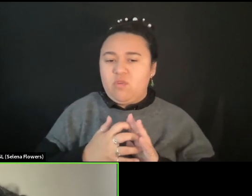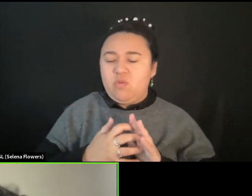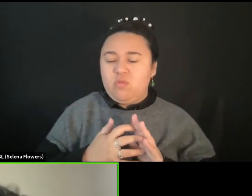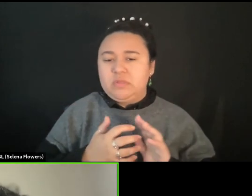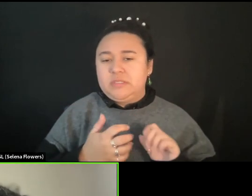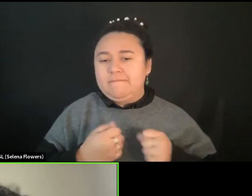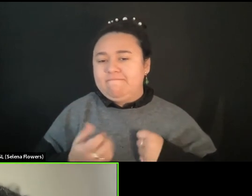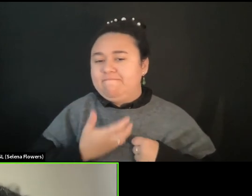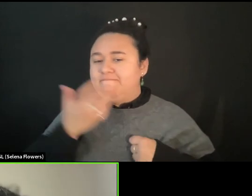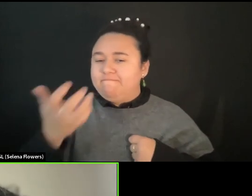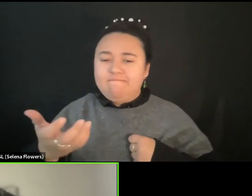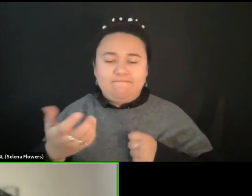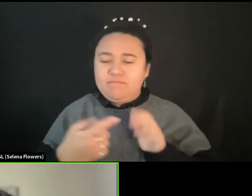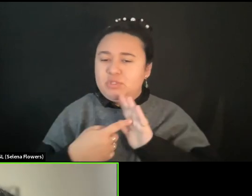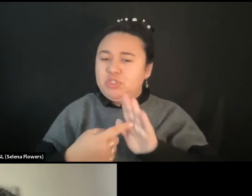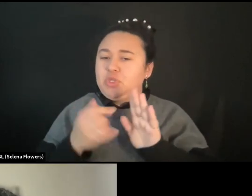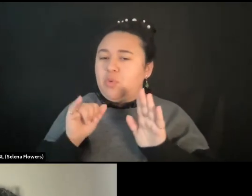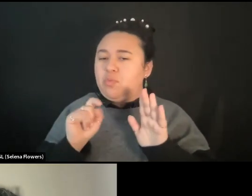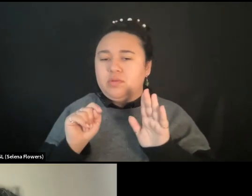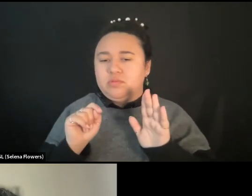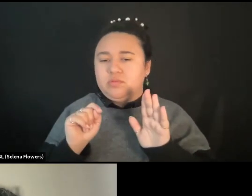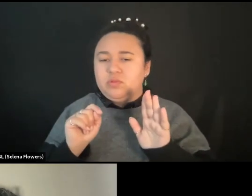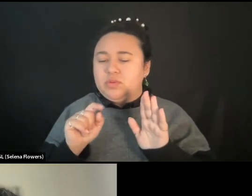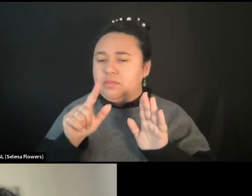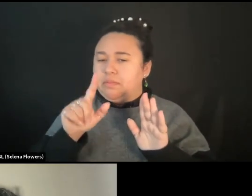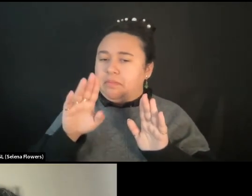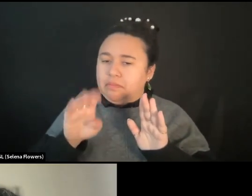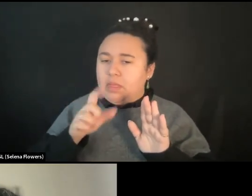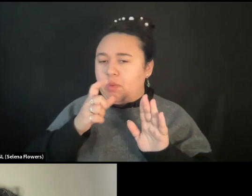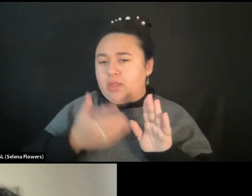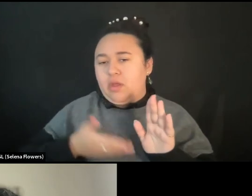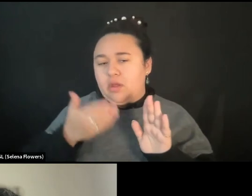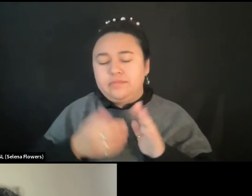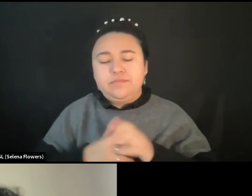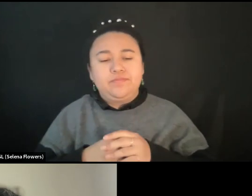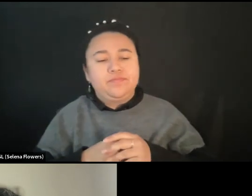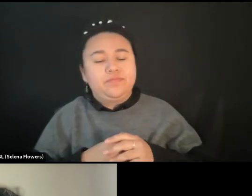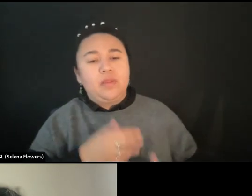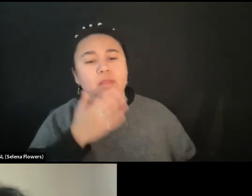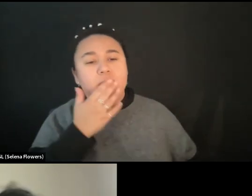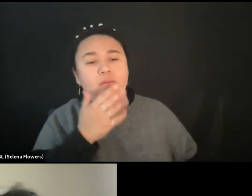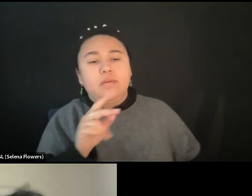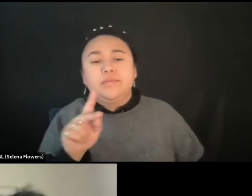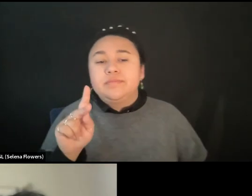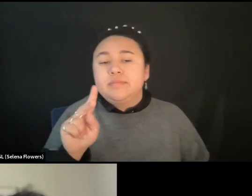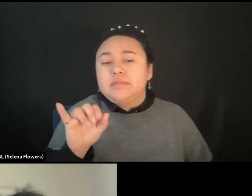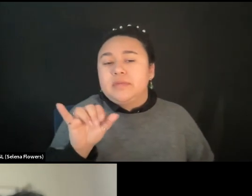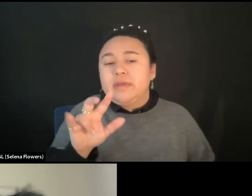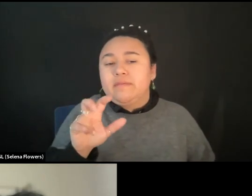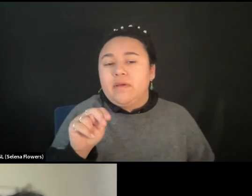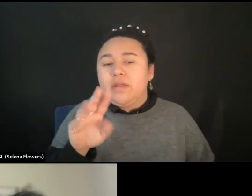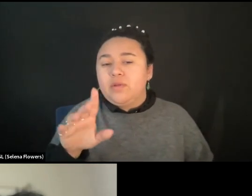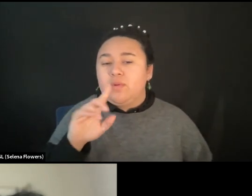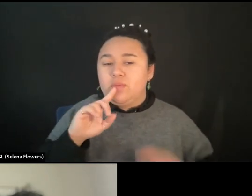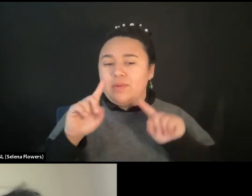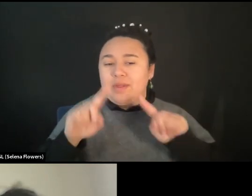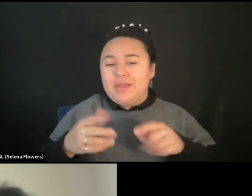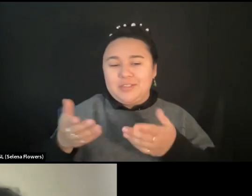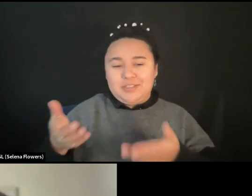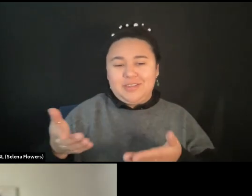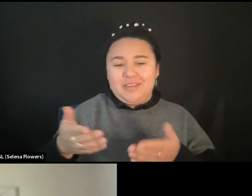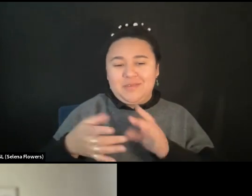they are. Thank you. And K1, I want your reaction to this. And also, I want to